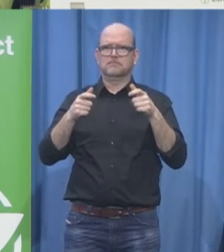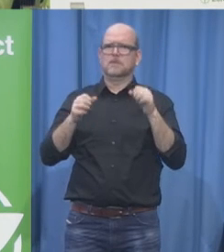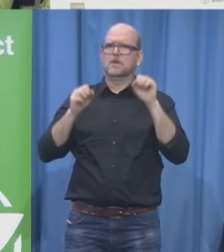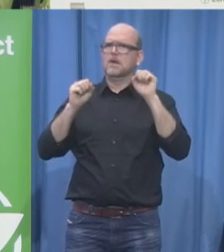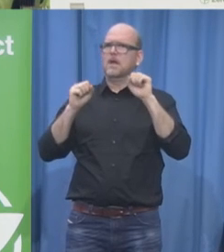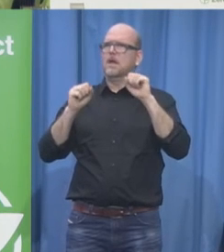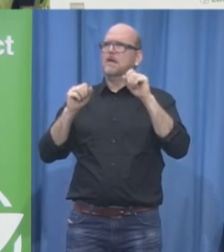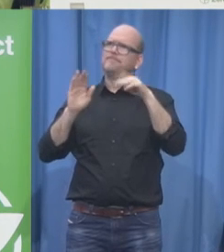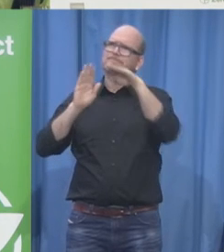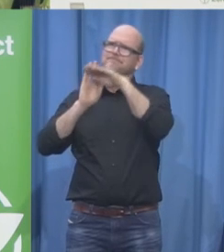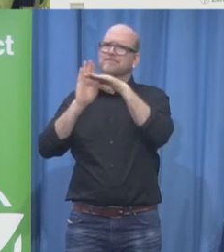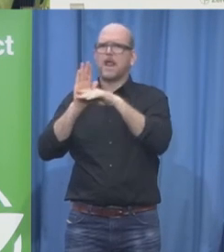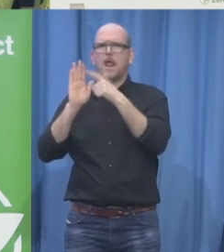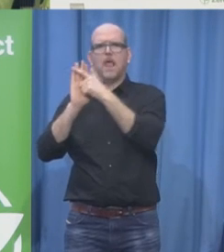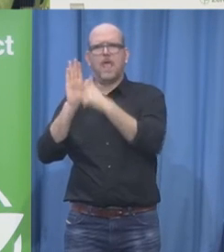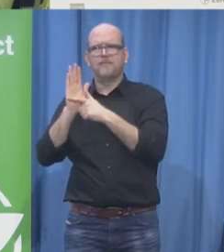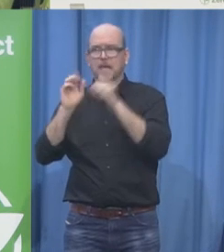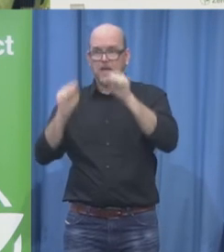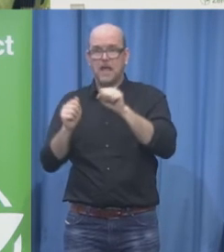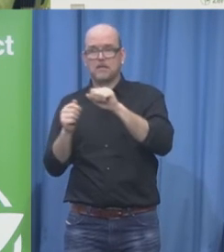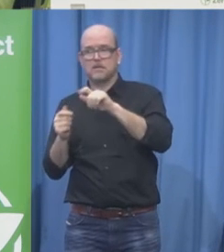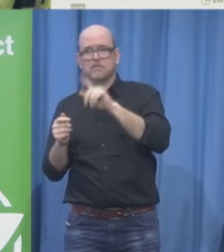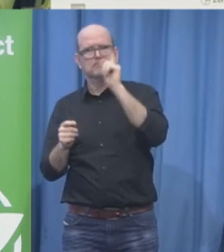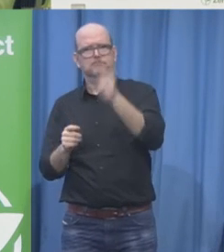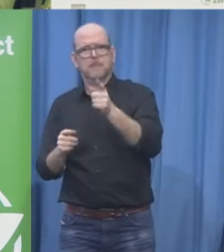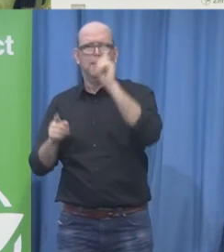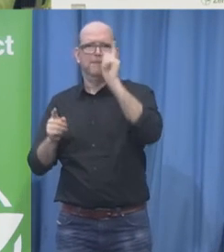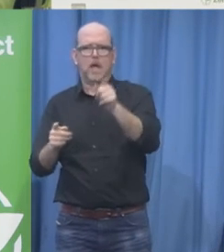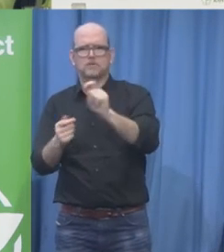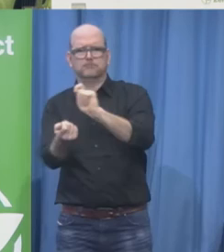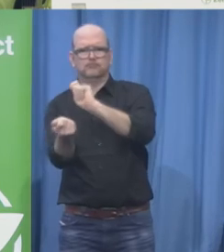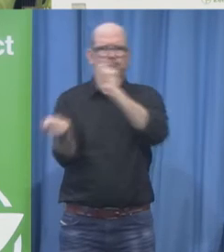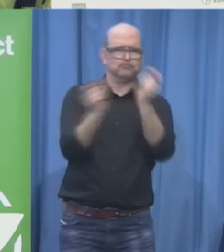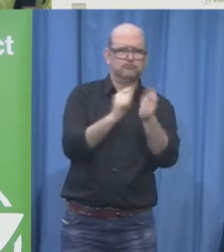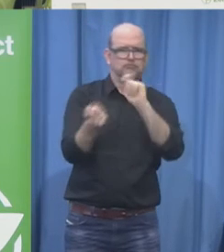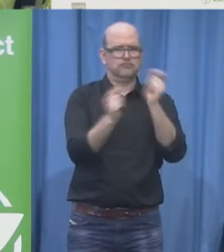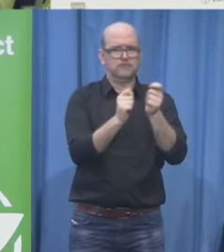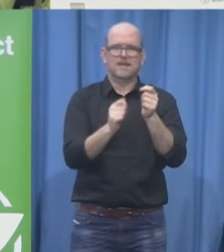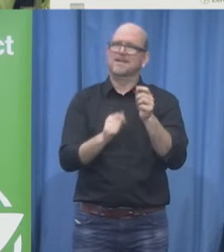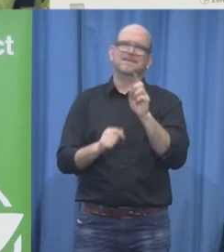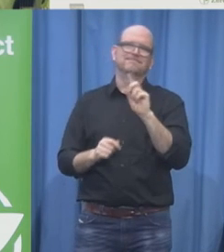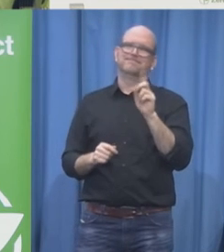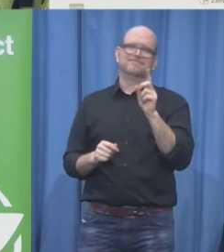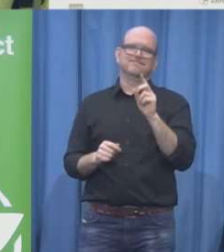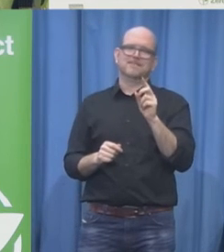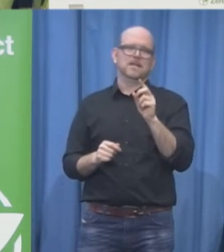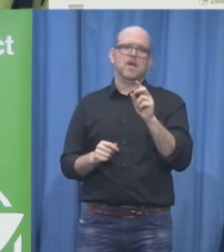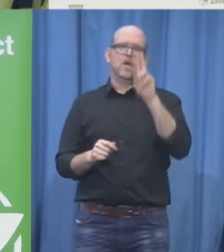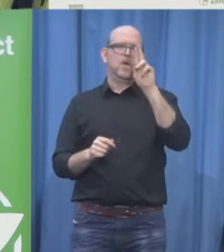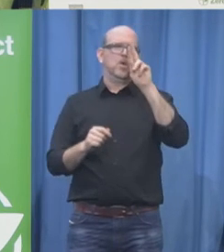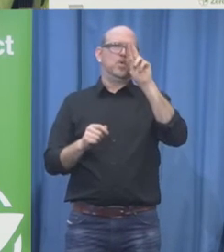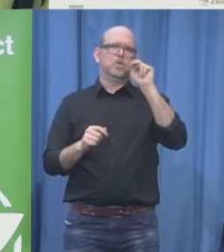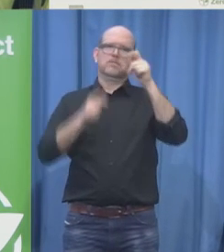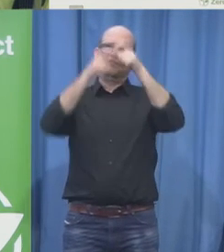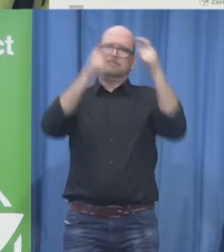huge efforts and an active involvement of all sectors of civil society and other important stakeholders like the private